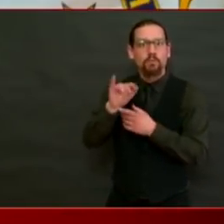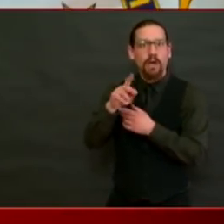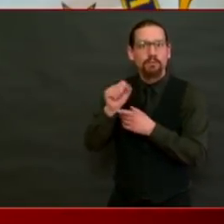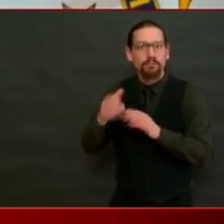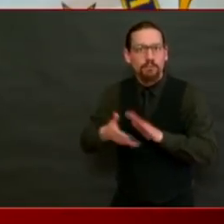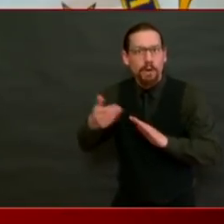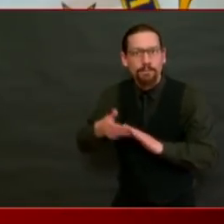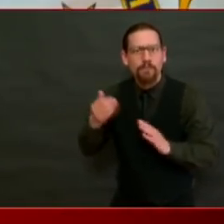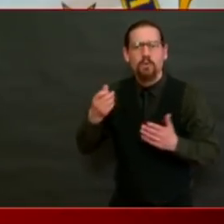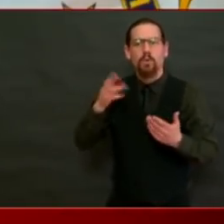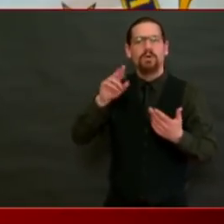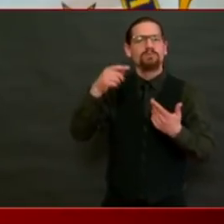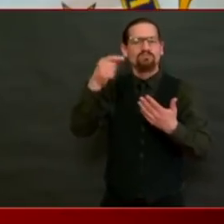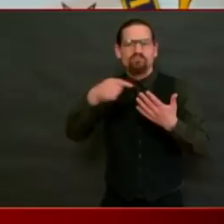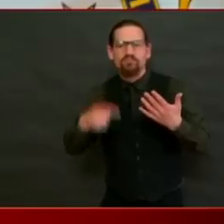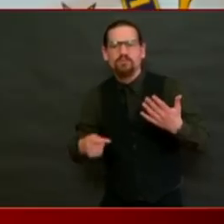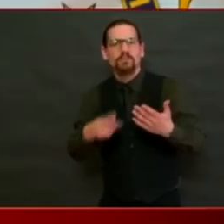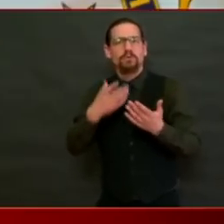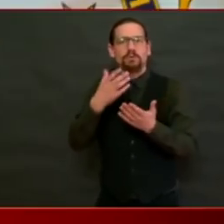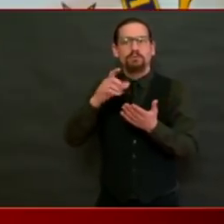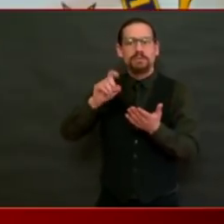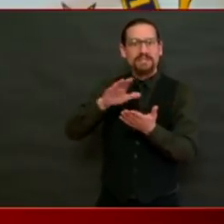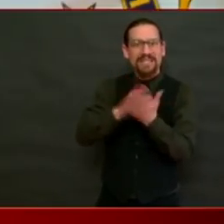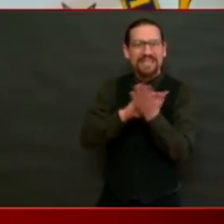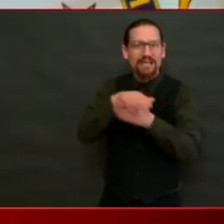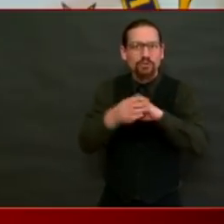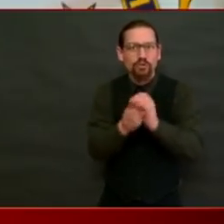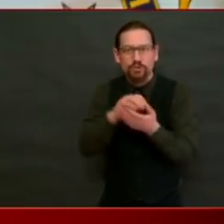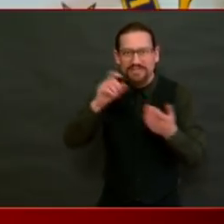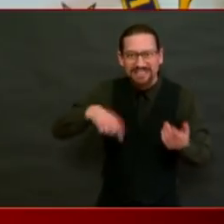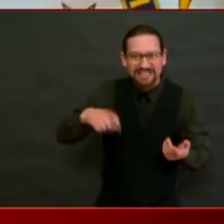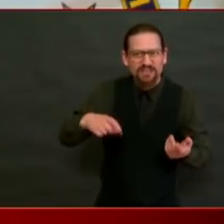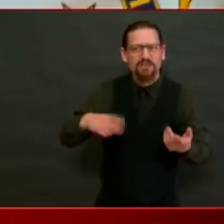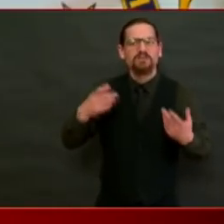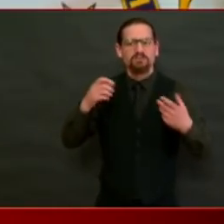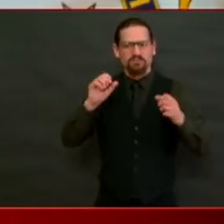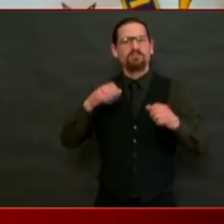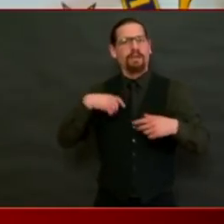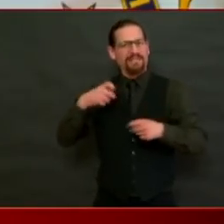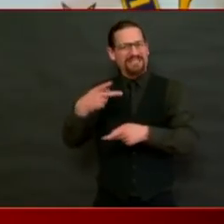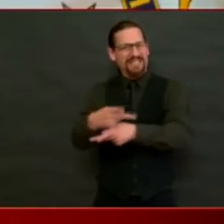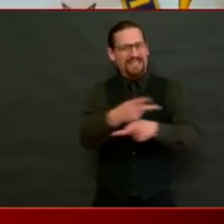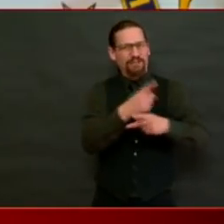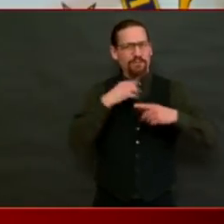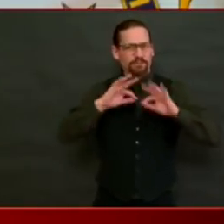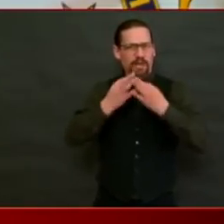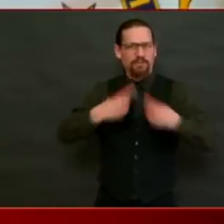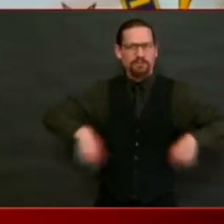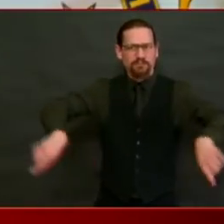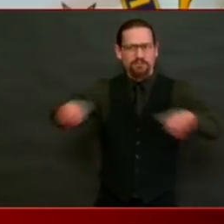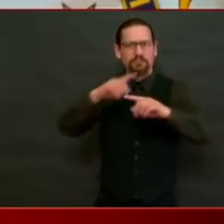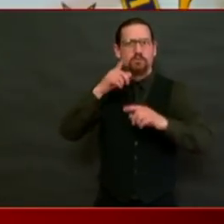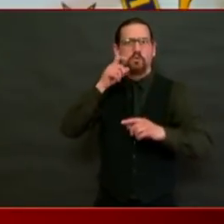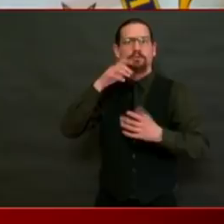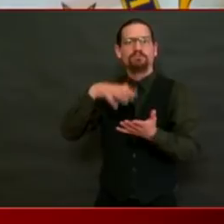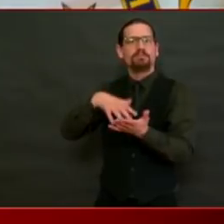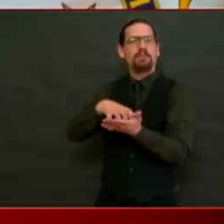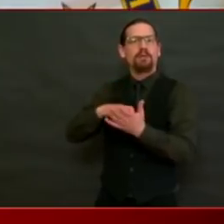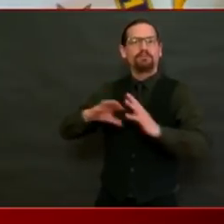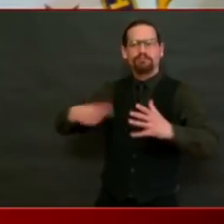take care of the least vulnerable, the most vulnerable at this time. So 211 at the United Way, or Family Service RI.